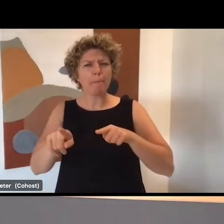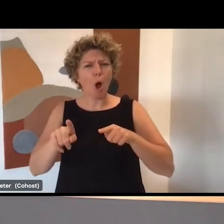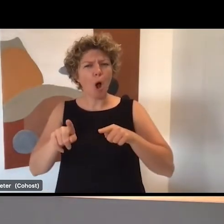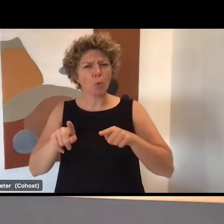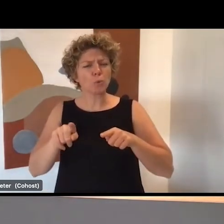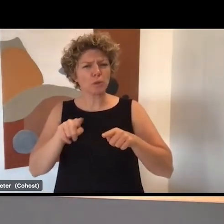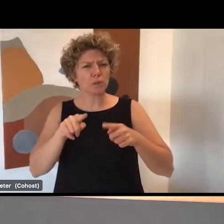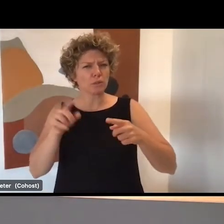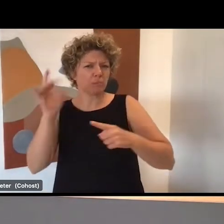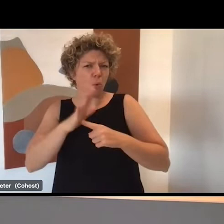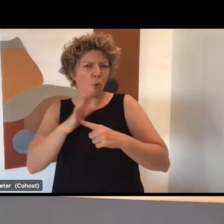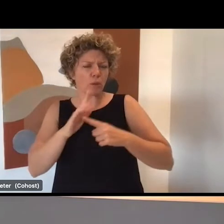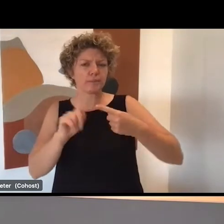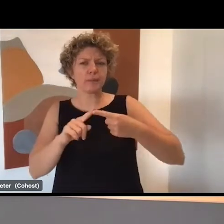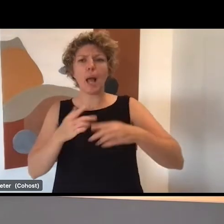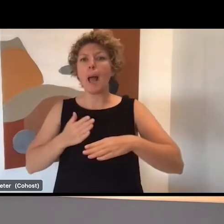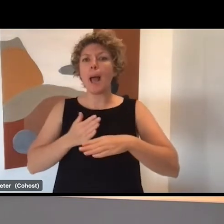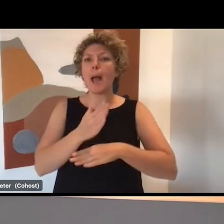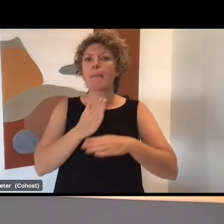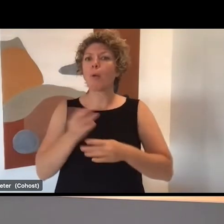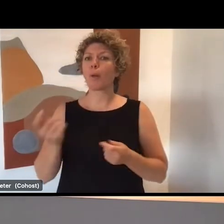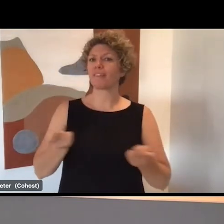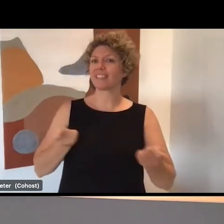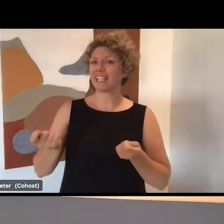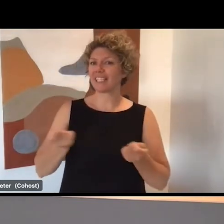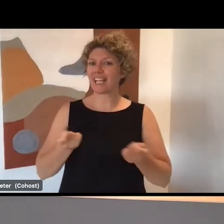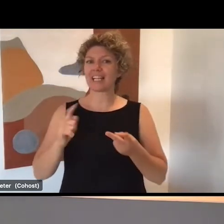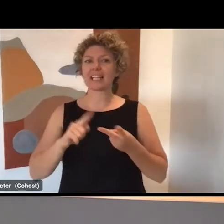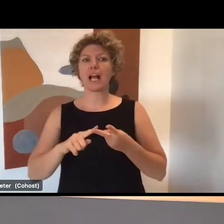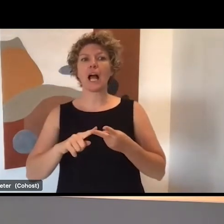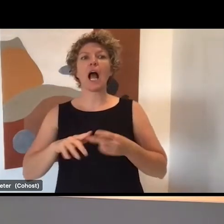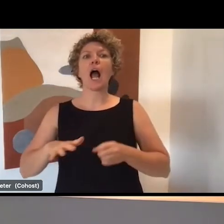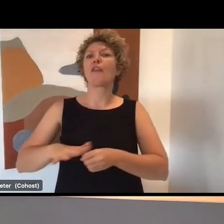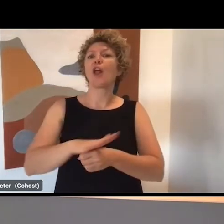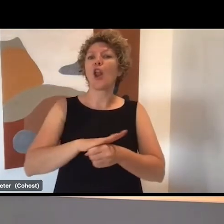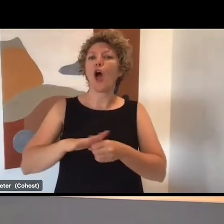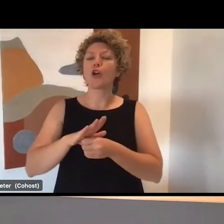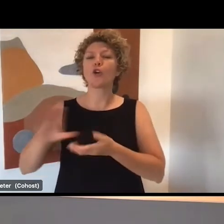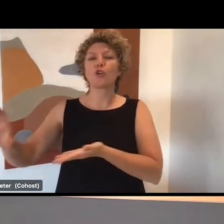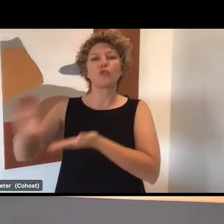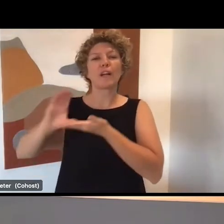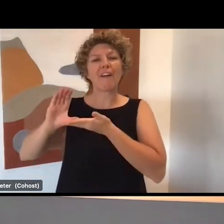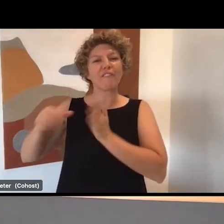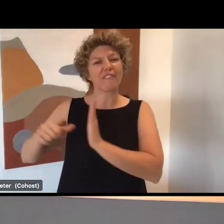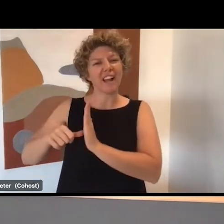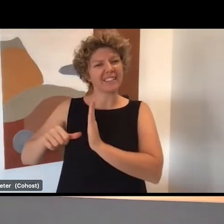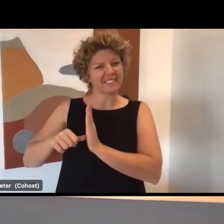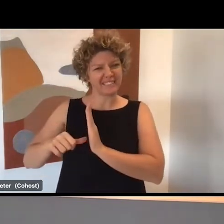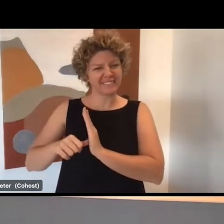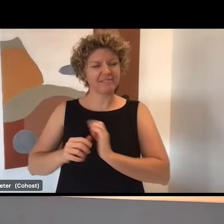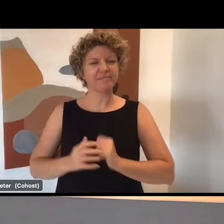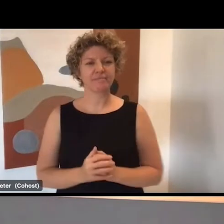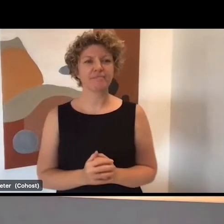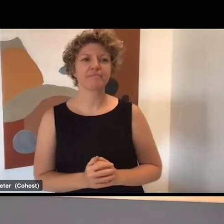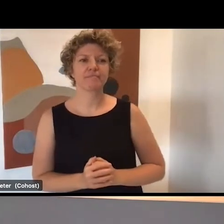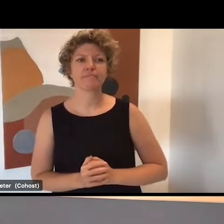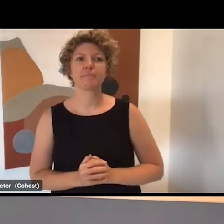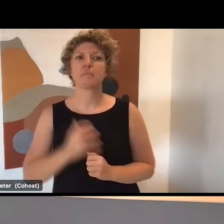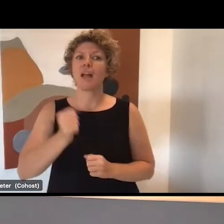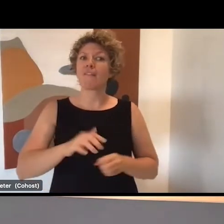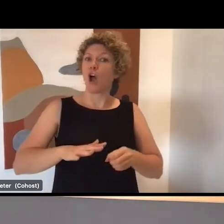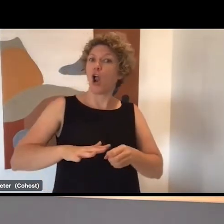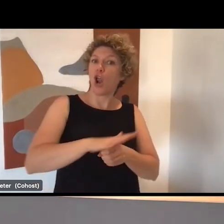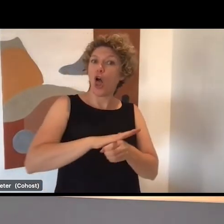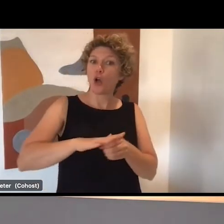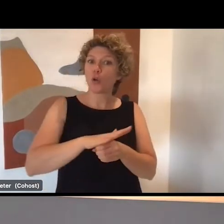to you are the employment facilitators and the local recovery fund. Employment facilitators are a network of 51 locally